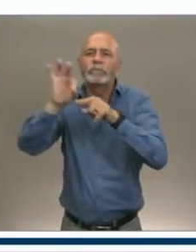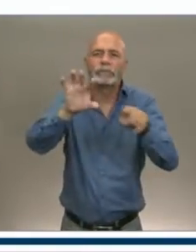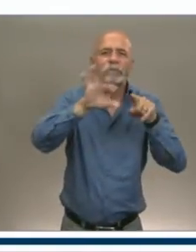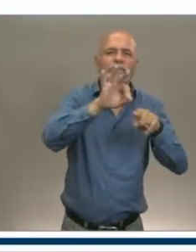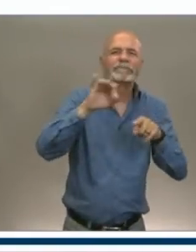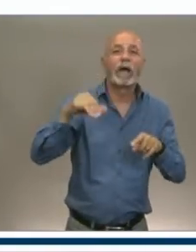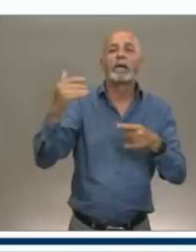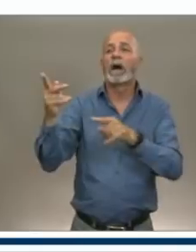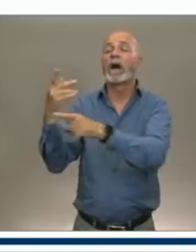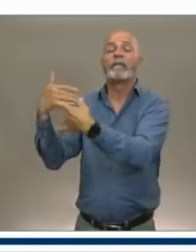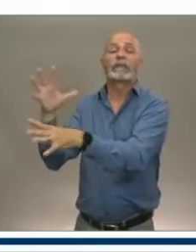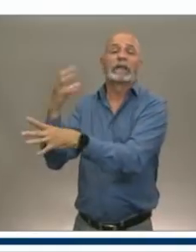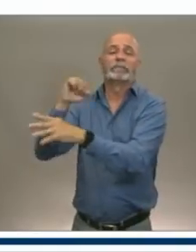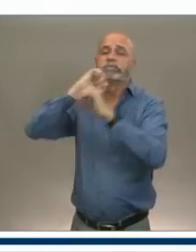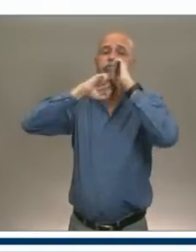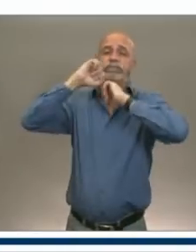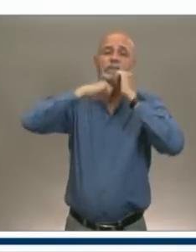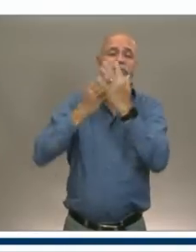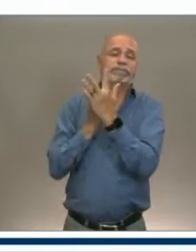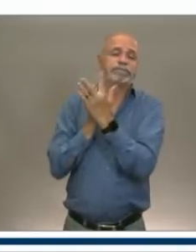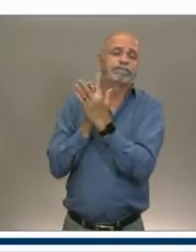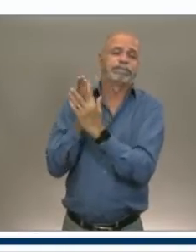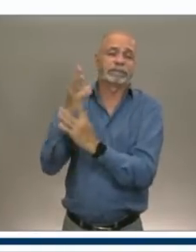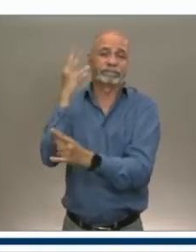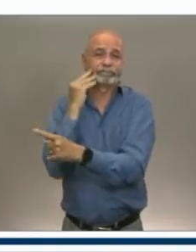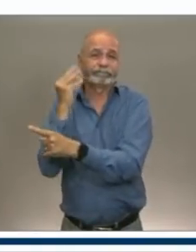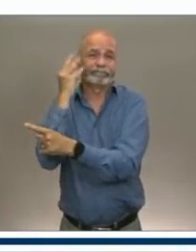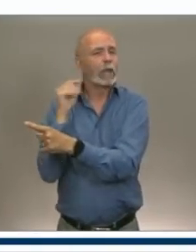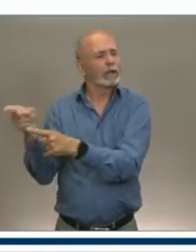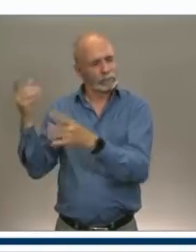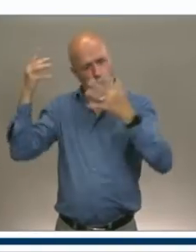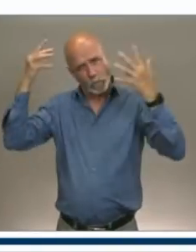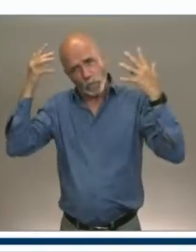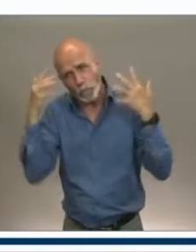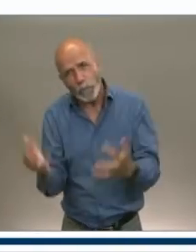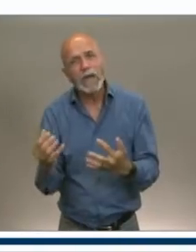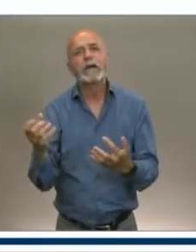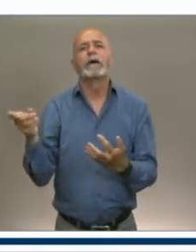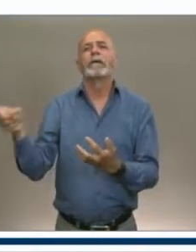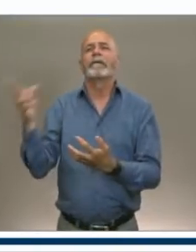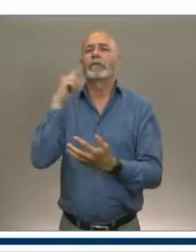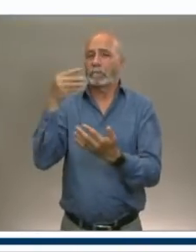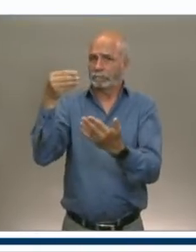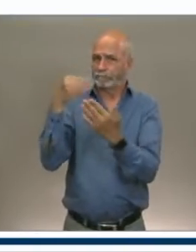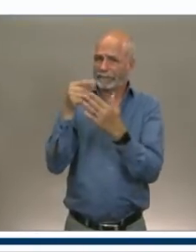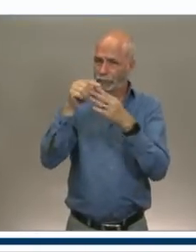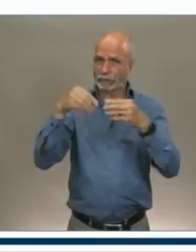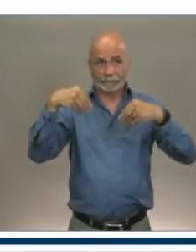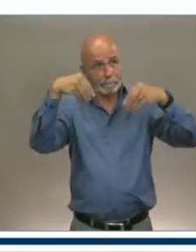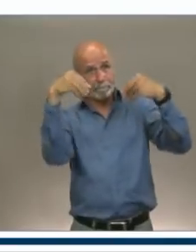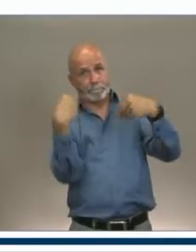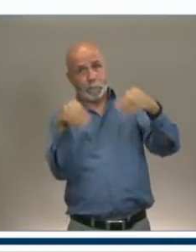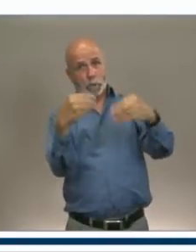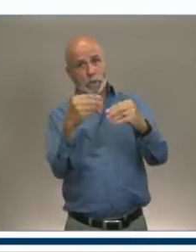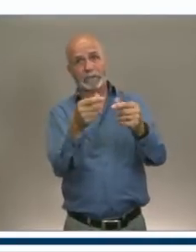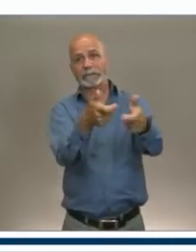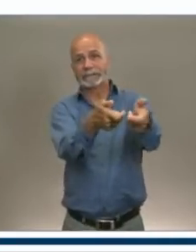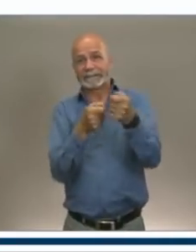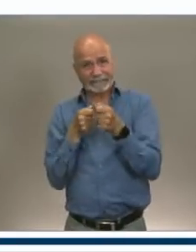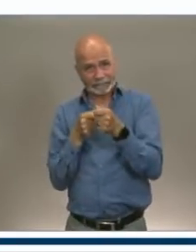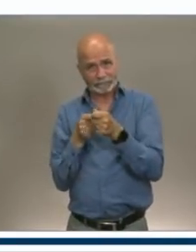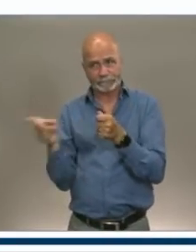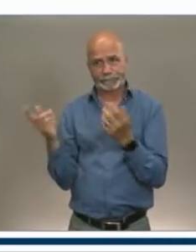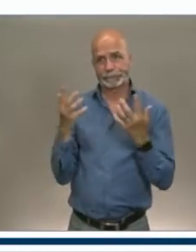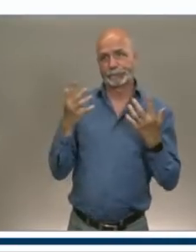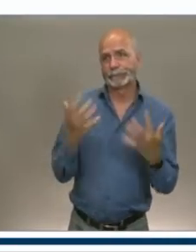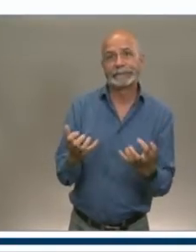on significant investment in marketing. You know, they're trying to get out of the pandemic. So I